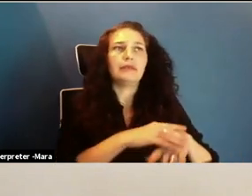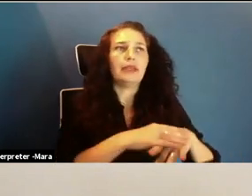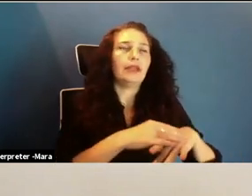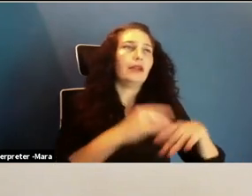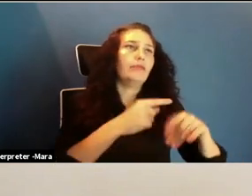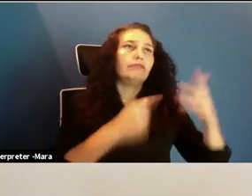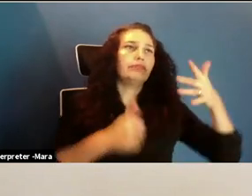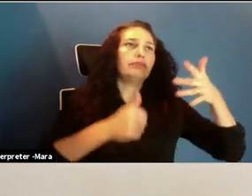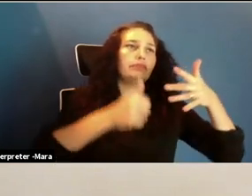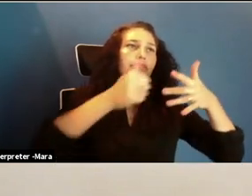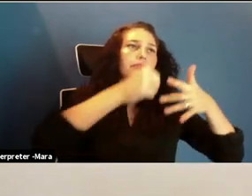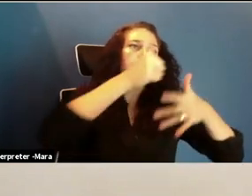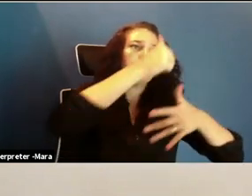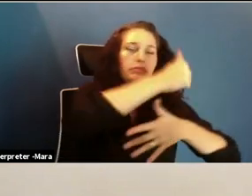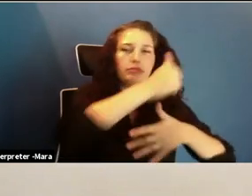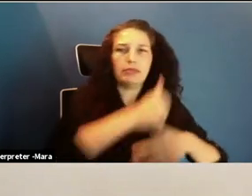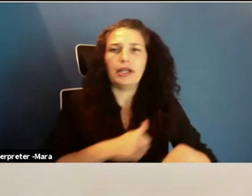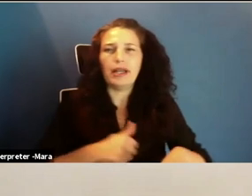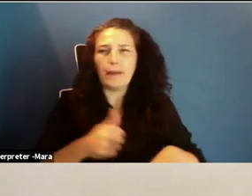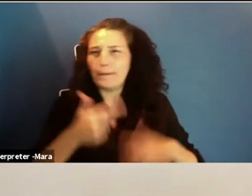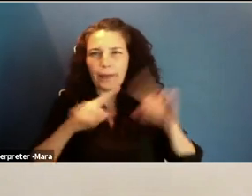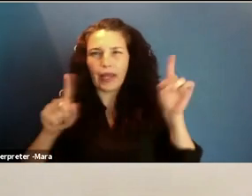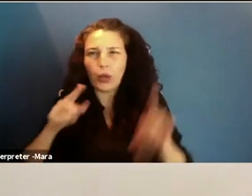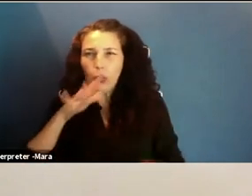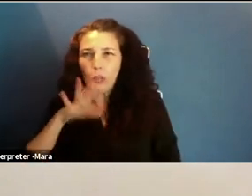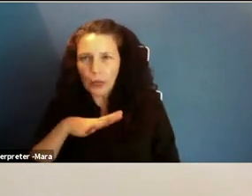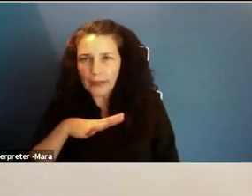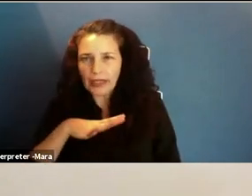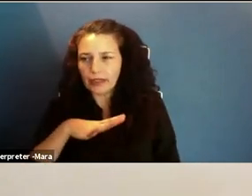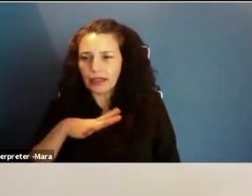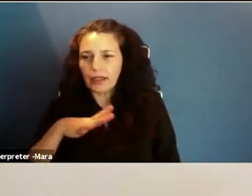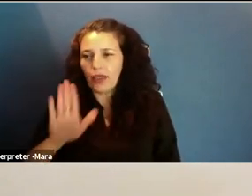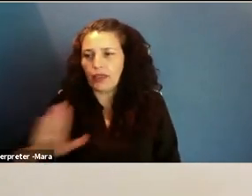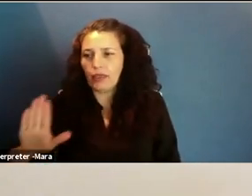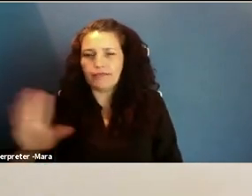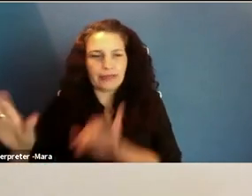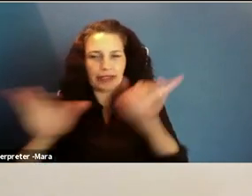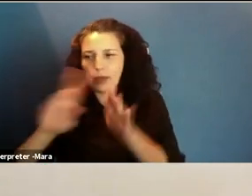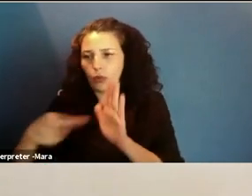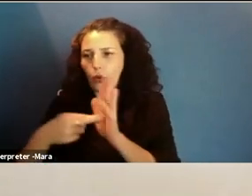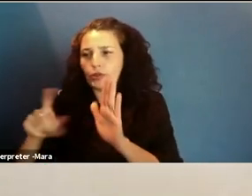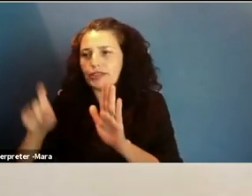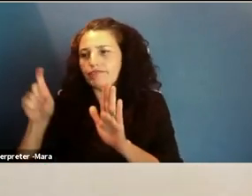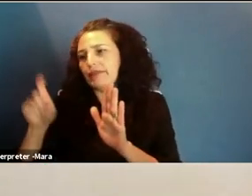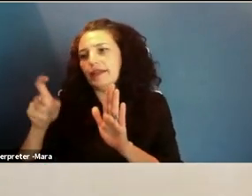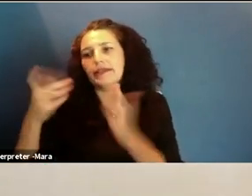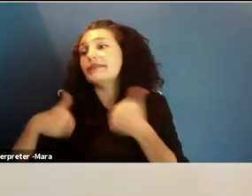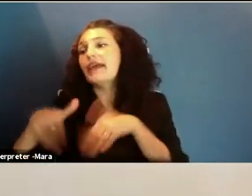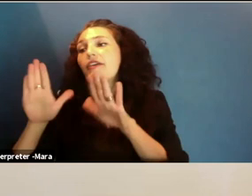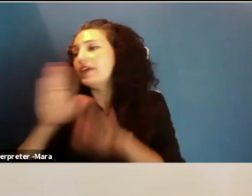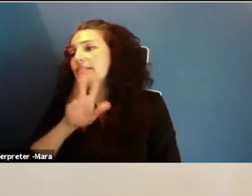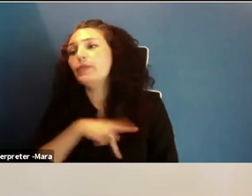often depicted as having to sacrifice their personal lives for their careers. We also, interestingly,